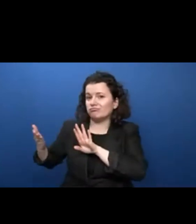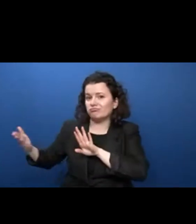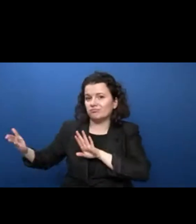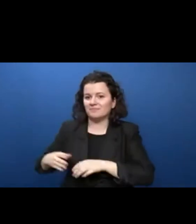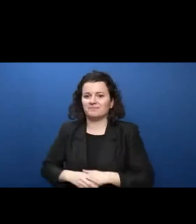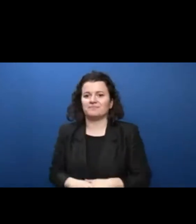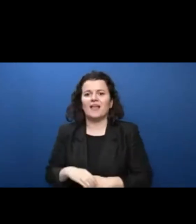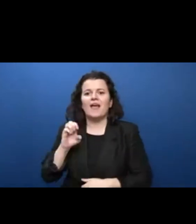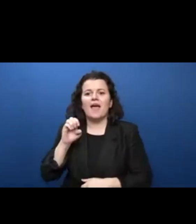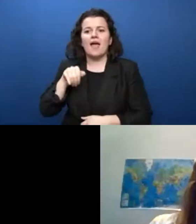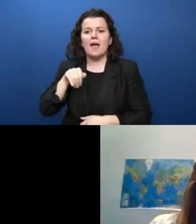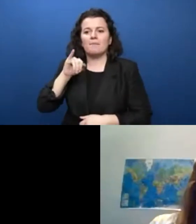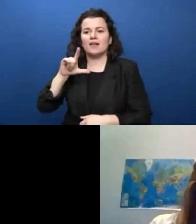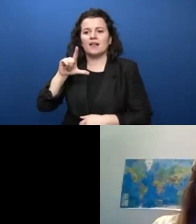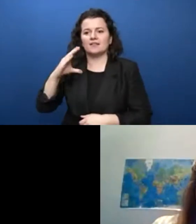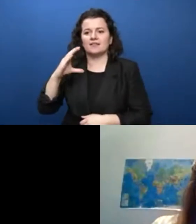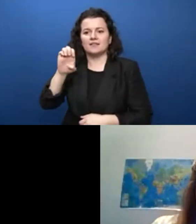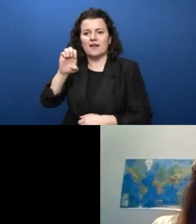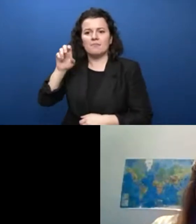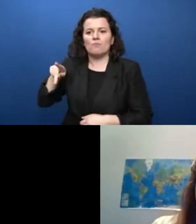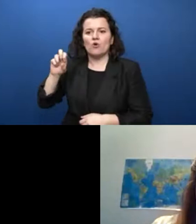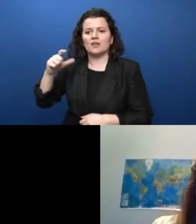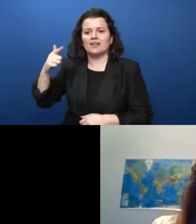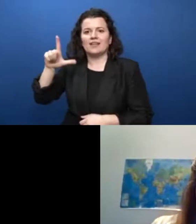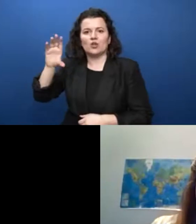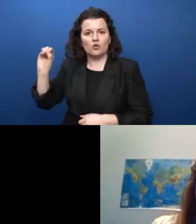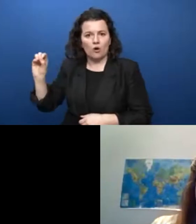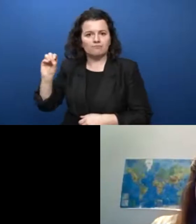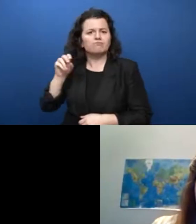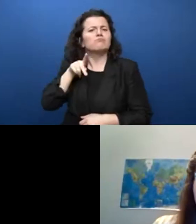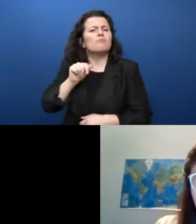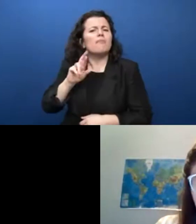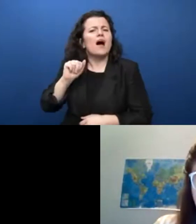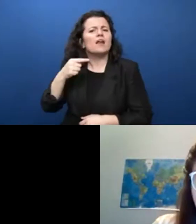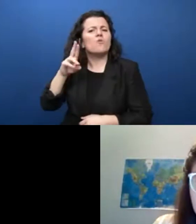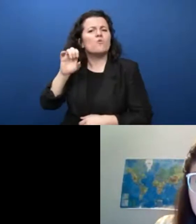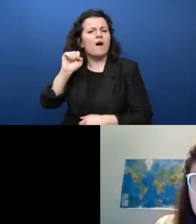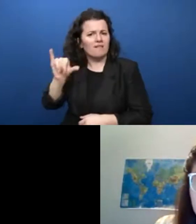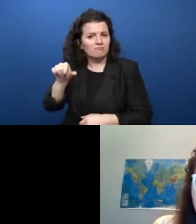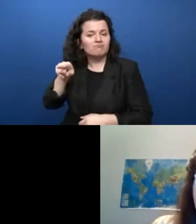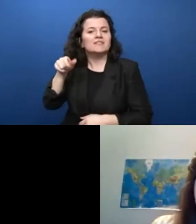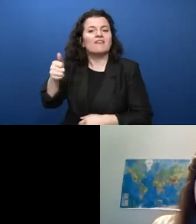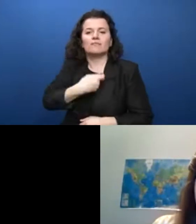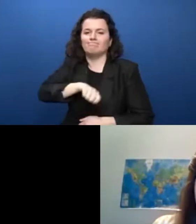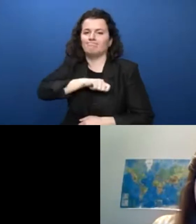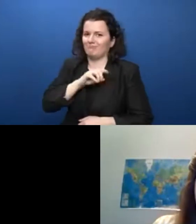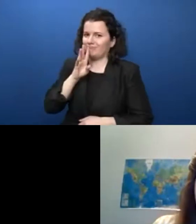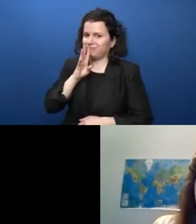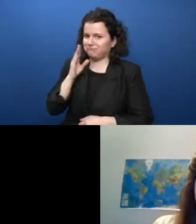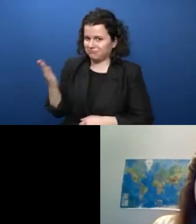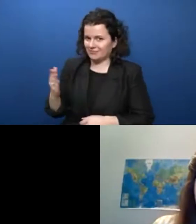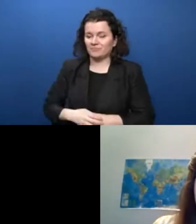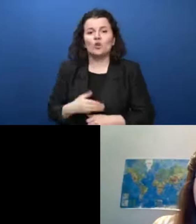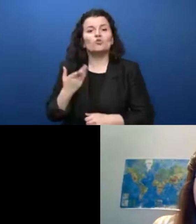Portillo, who is joining us from Paraguay and will be speaking in Spanish. Let me remind you that interpretation